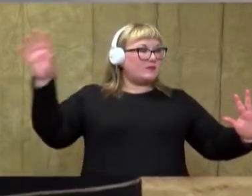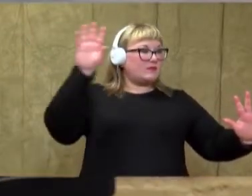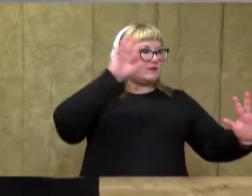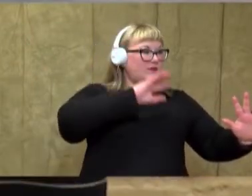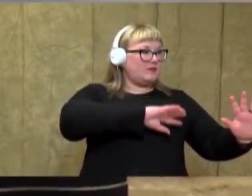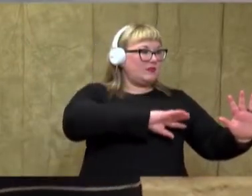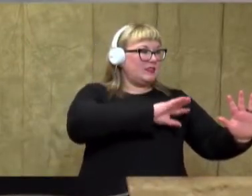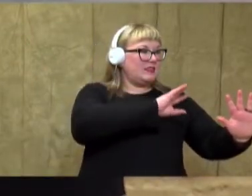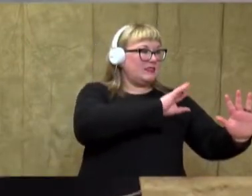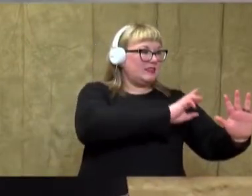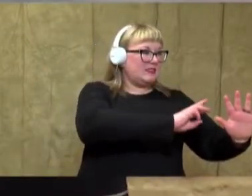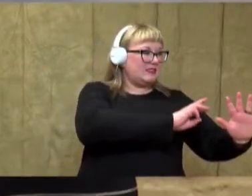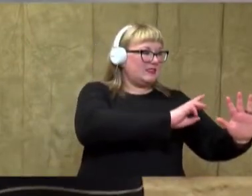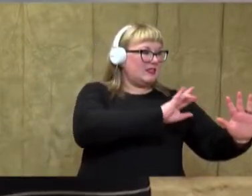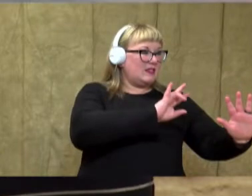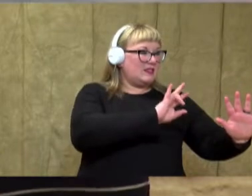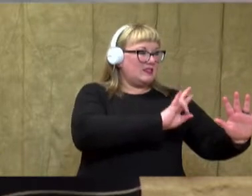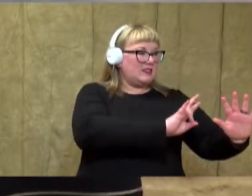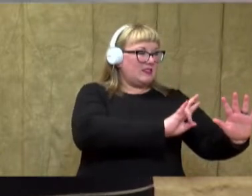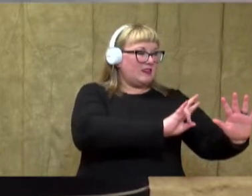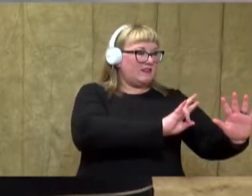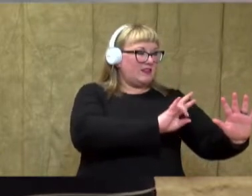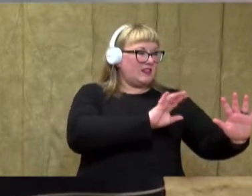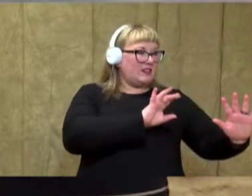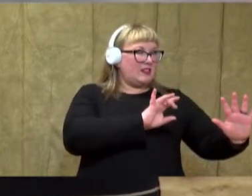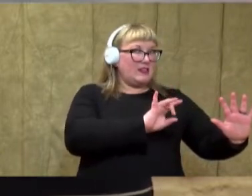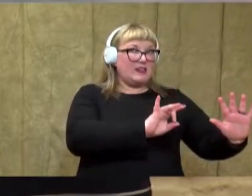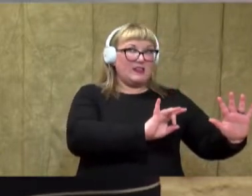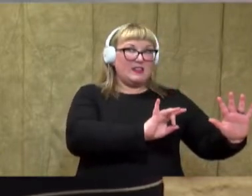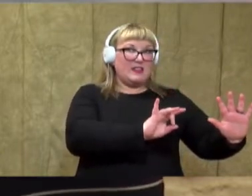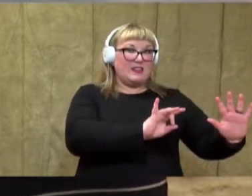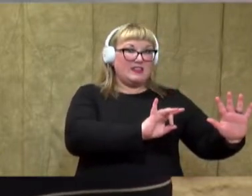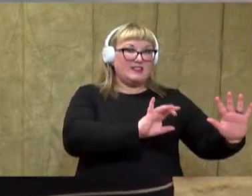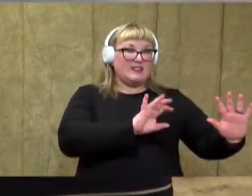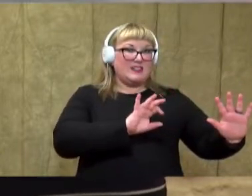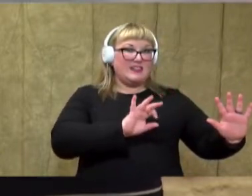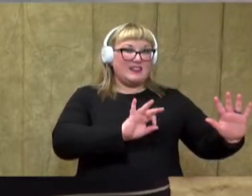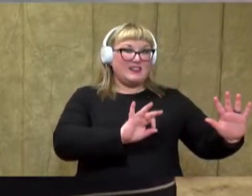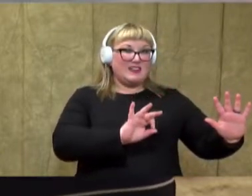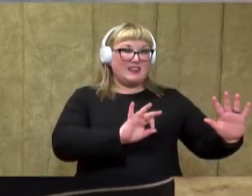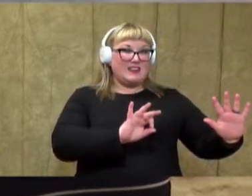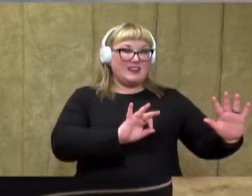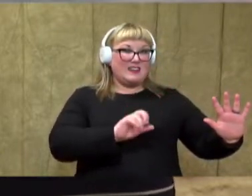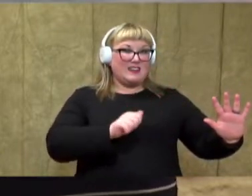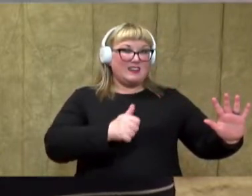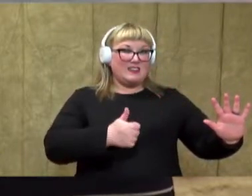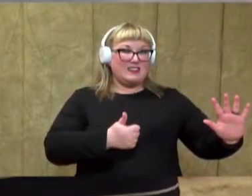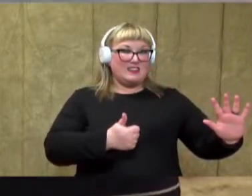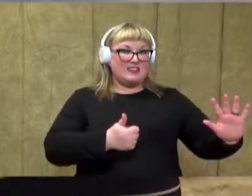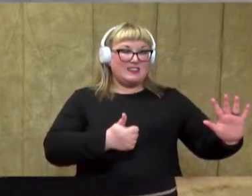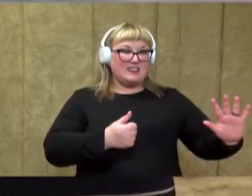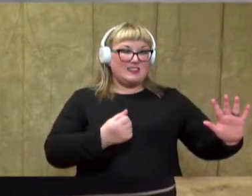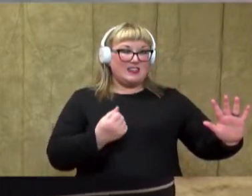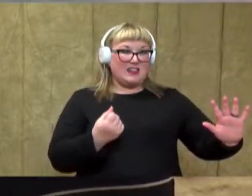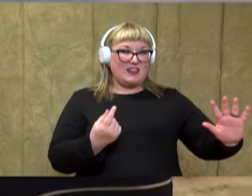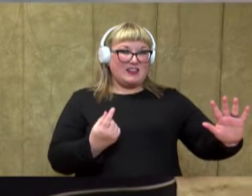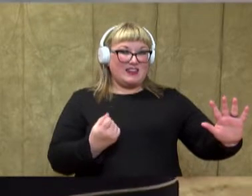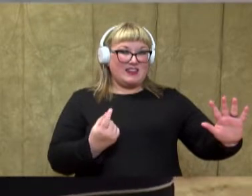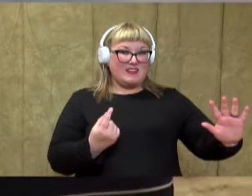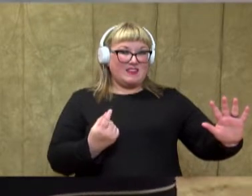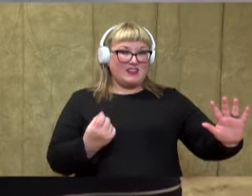5, 6, 7, 8, 9, 10,